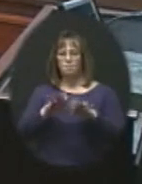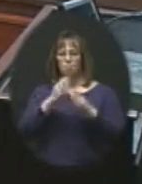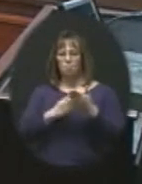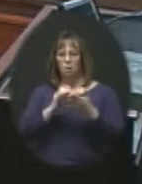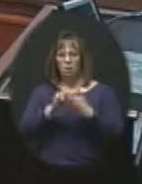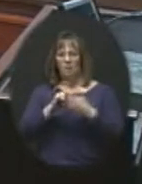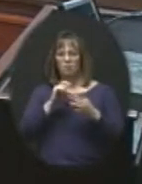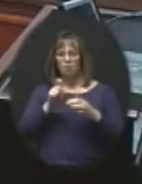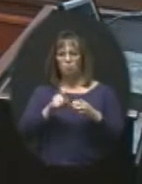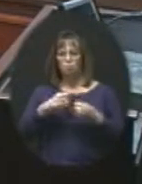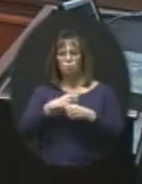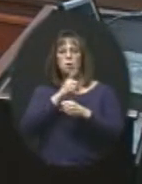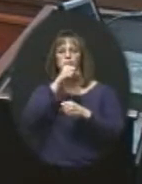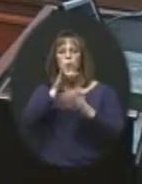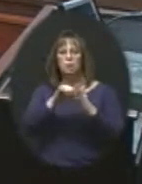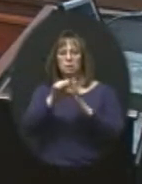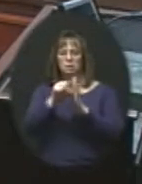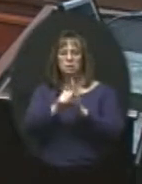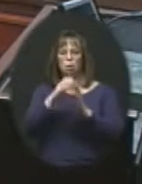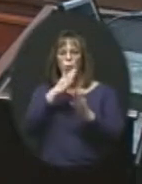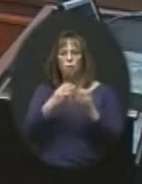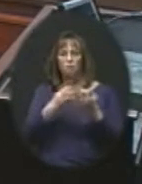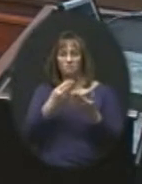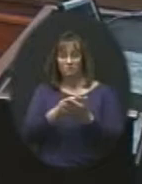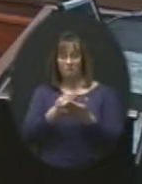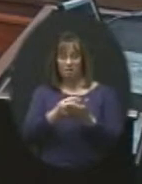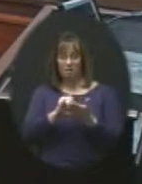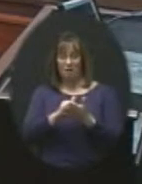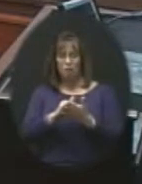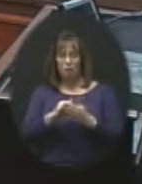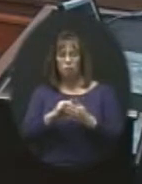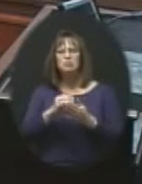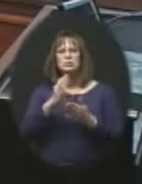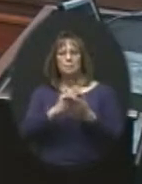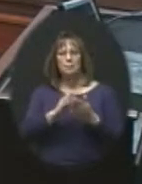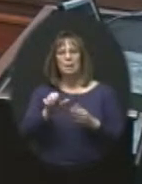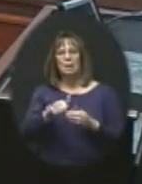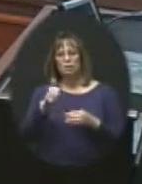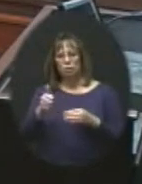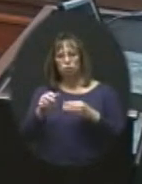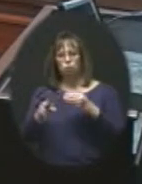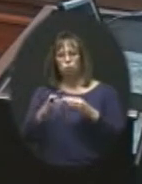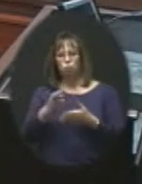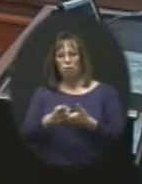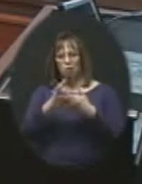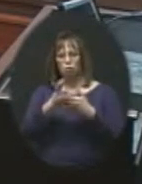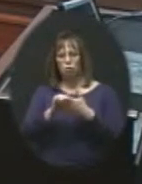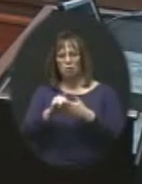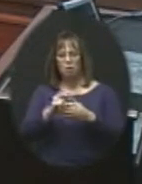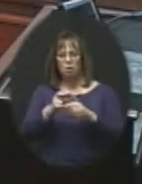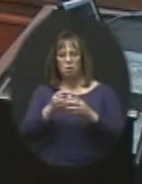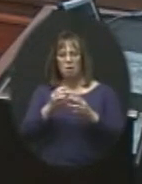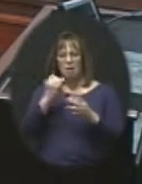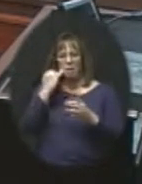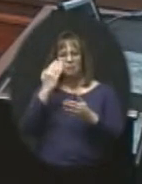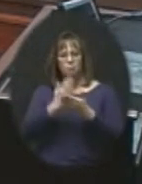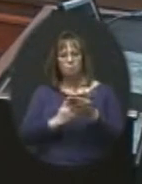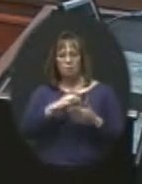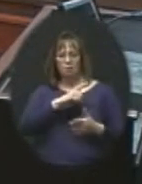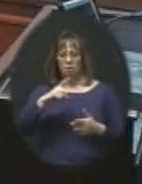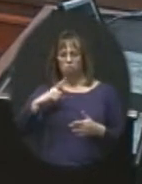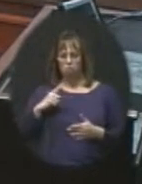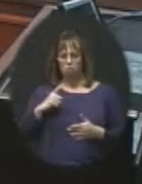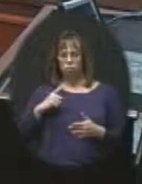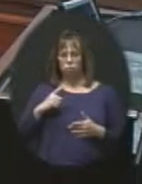saying that we got to make sure that the state is going to fund this. And again, it goes back to some additional resources that if this does come through and if it is part of the legislation,